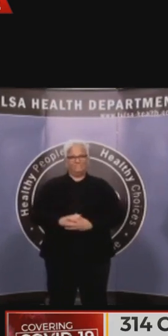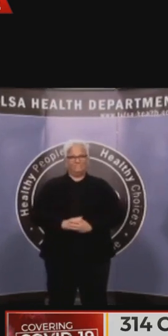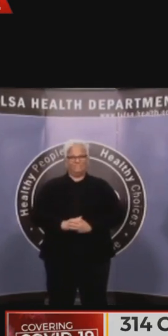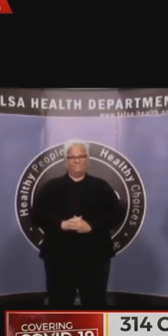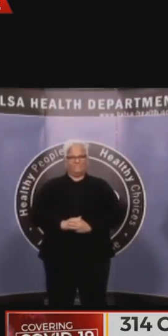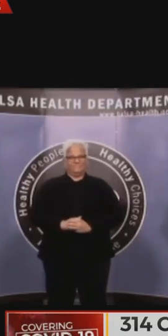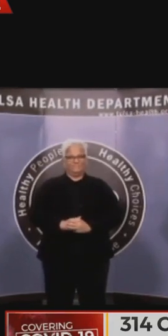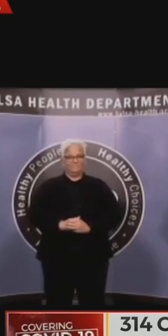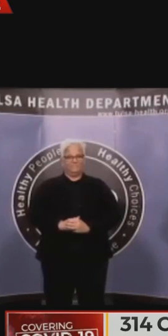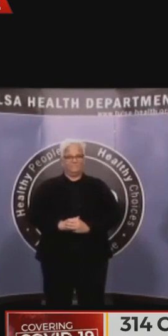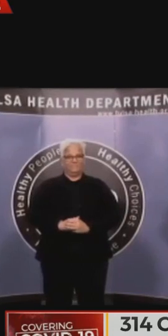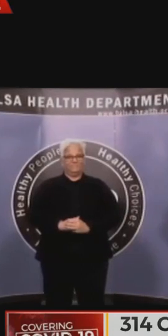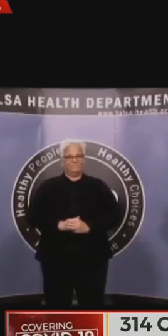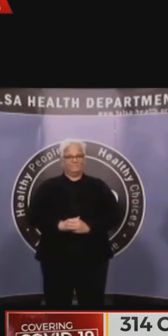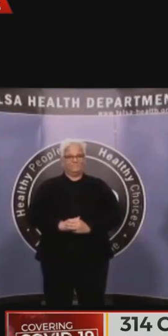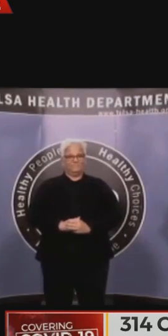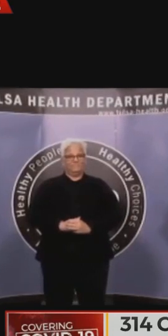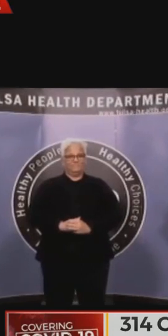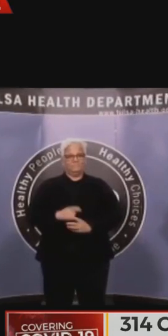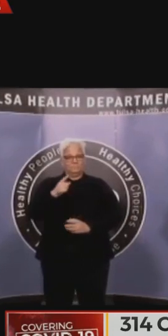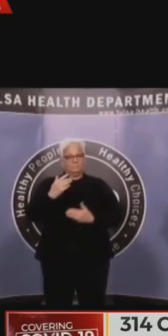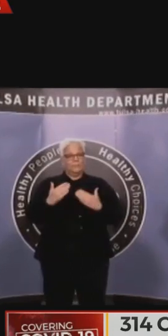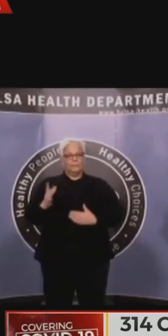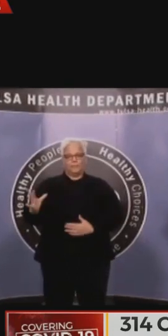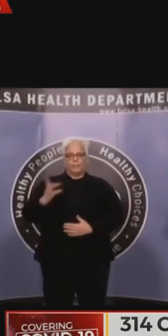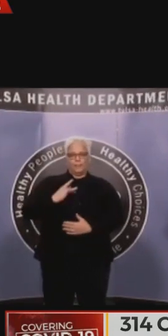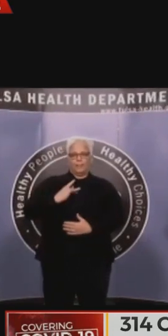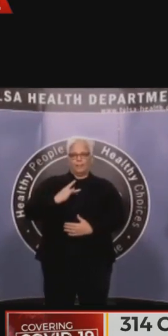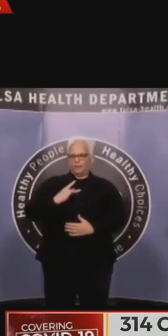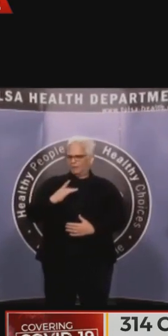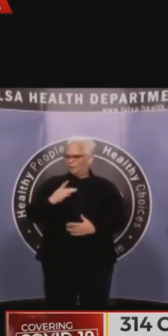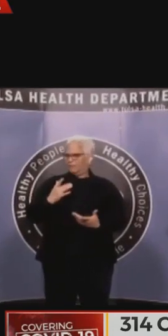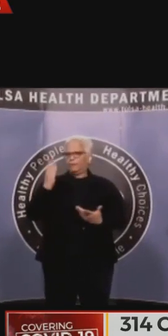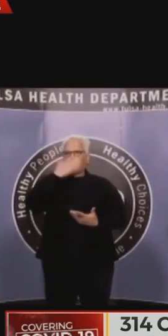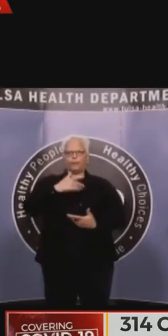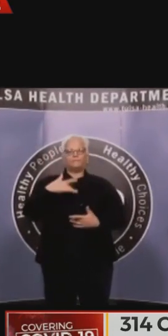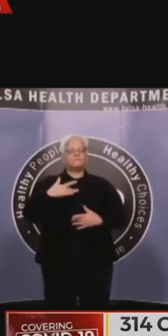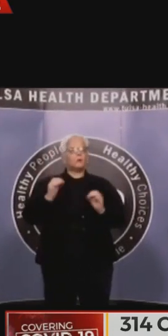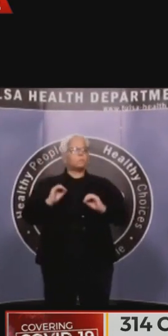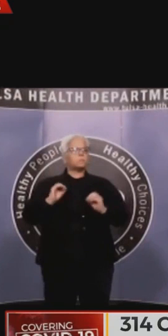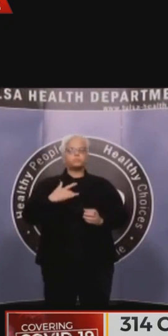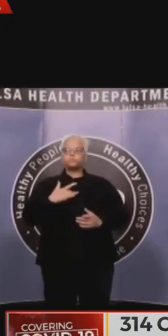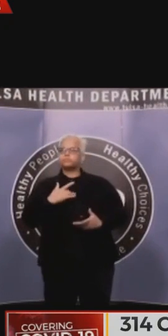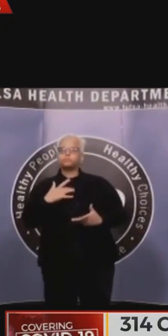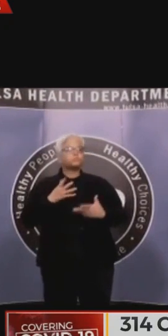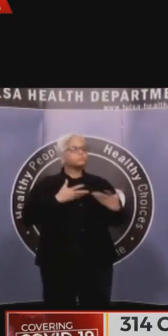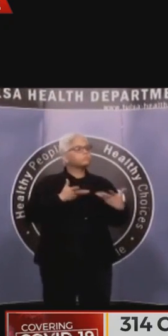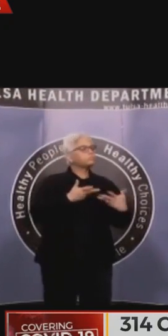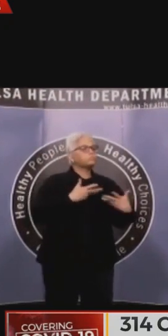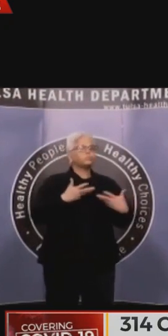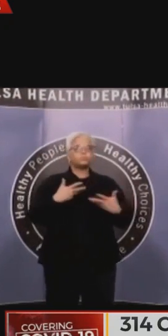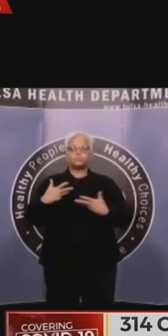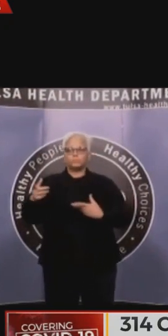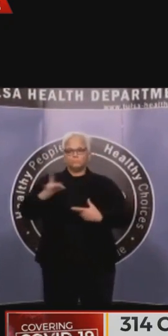the virus builds up within a person's system, and then they become symptomatic. And then after a